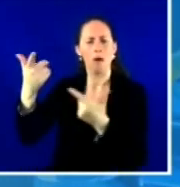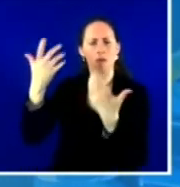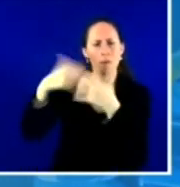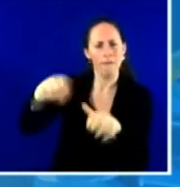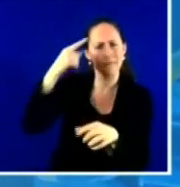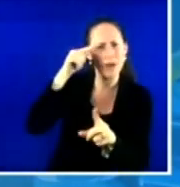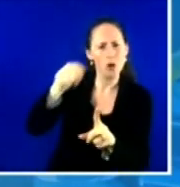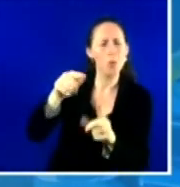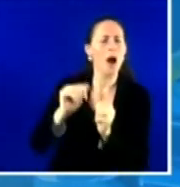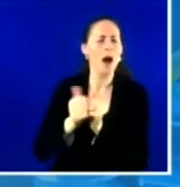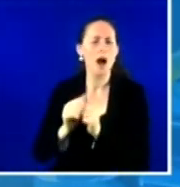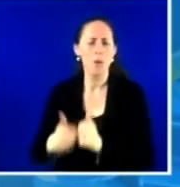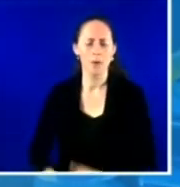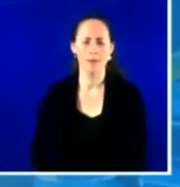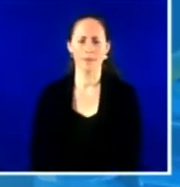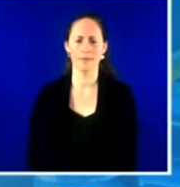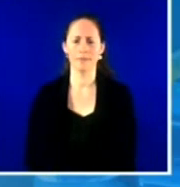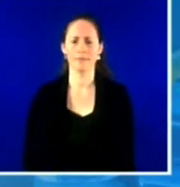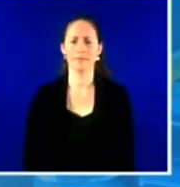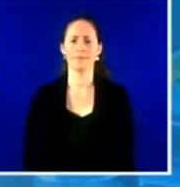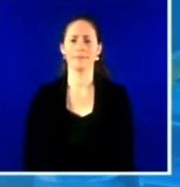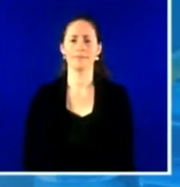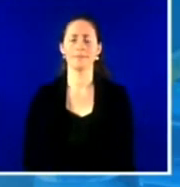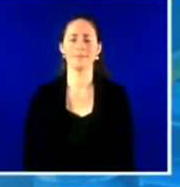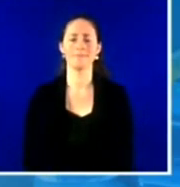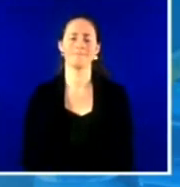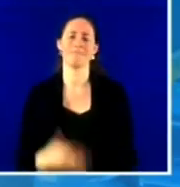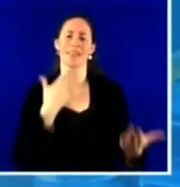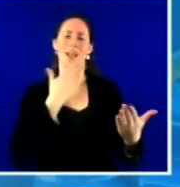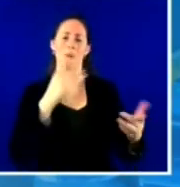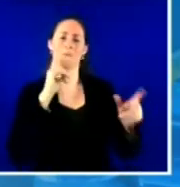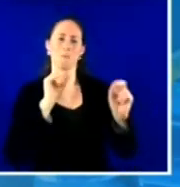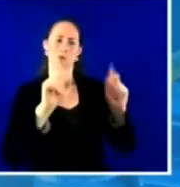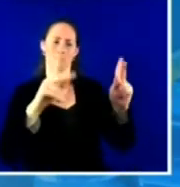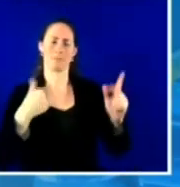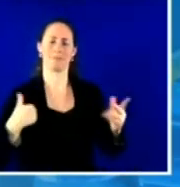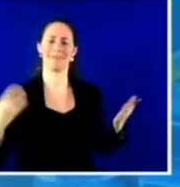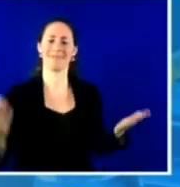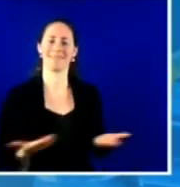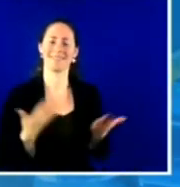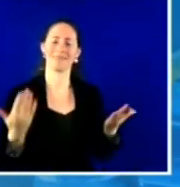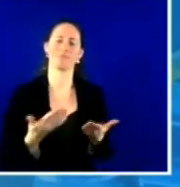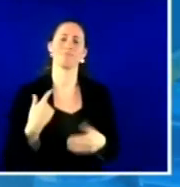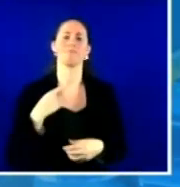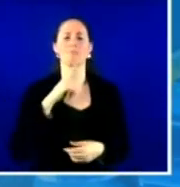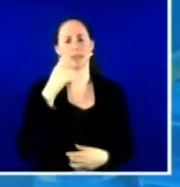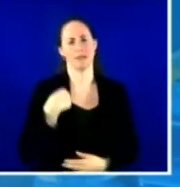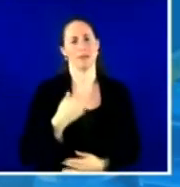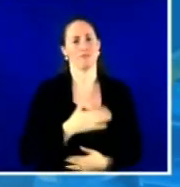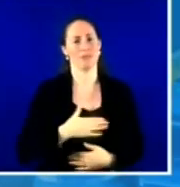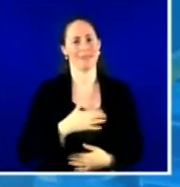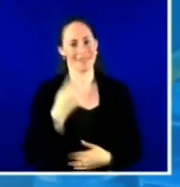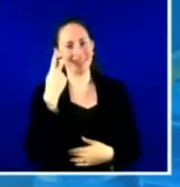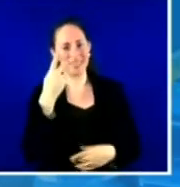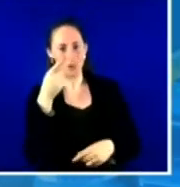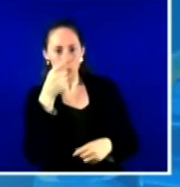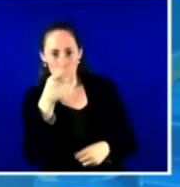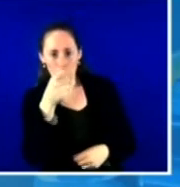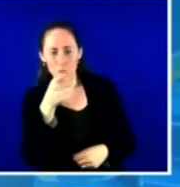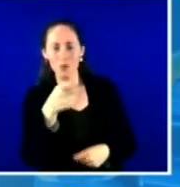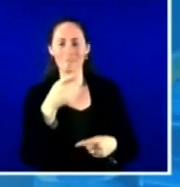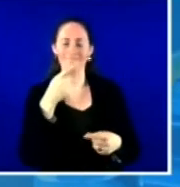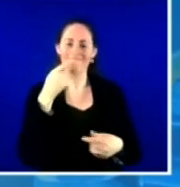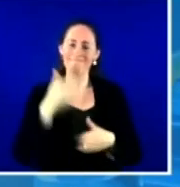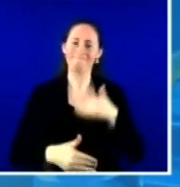opportunity to be here with you today. And let me just start by saying how pleased I am to see the steps you've been taking to restore scientific integrity at the